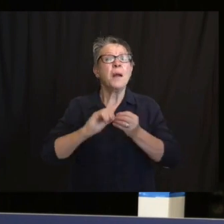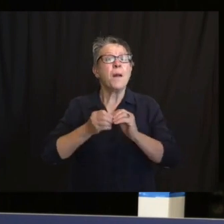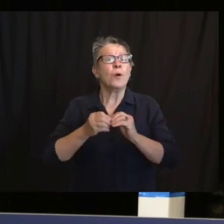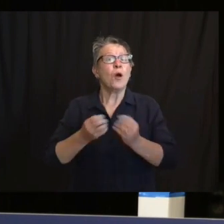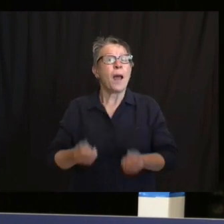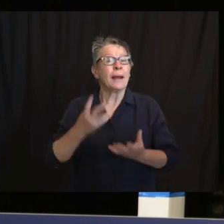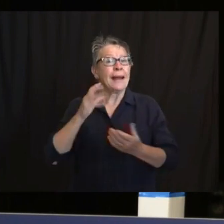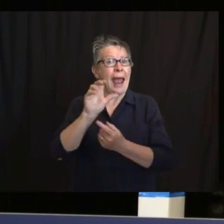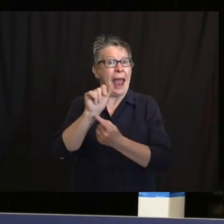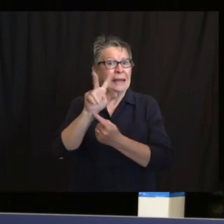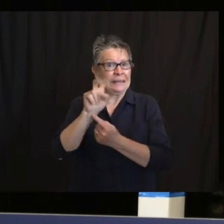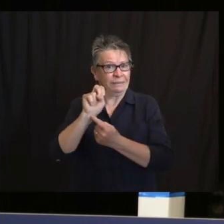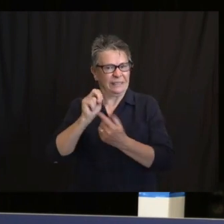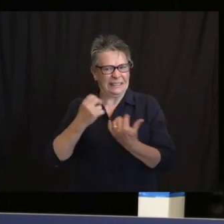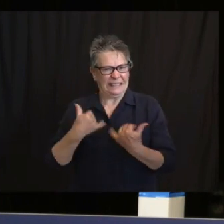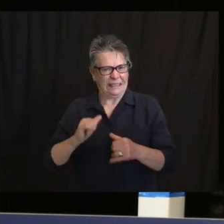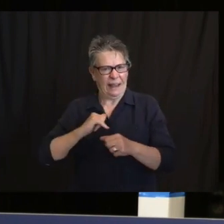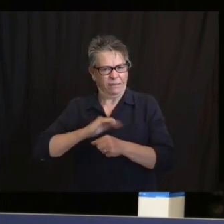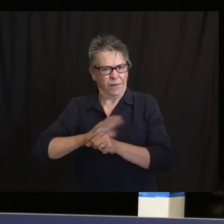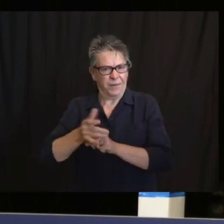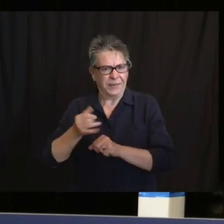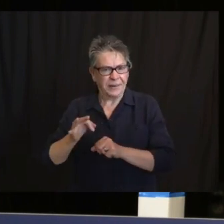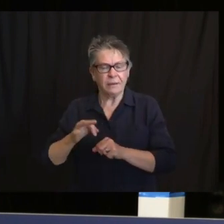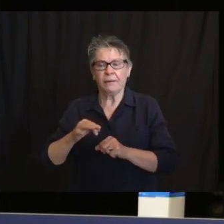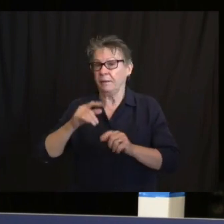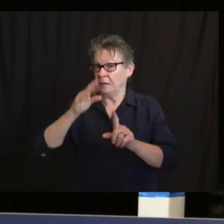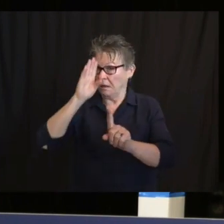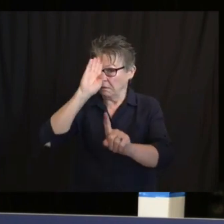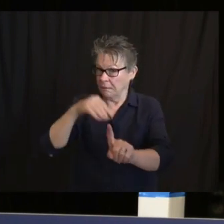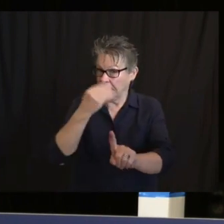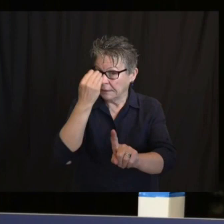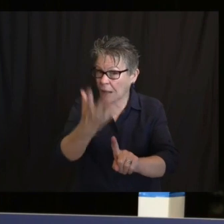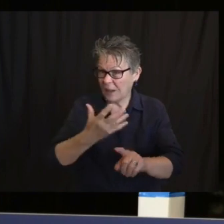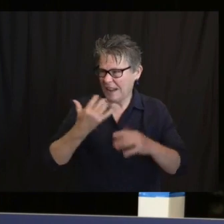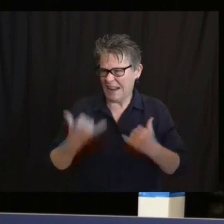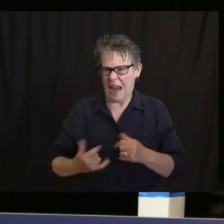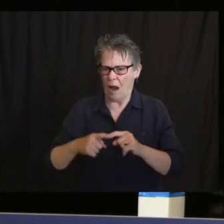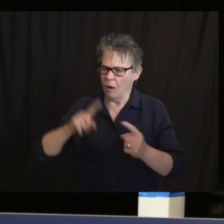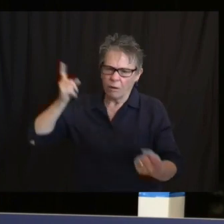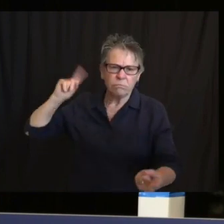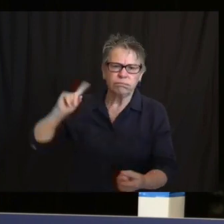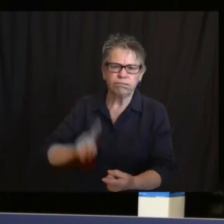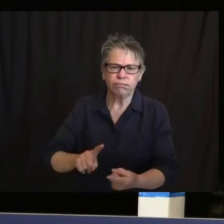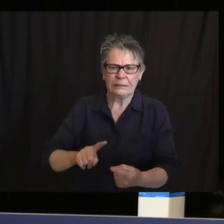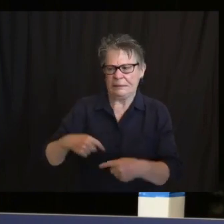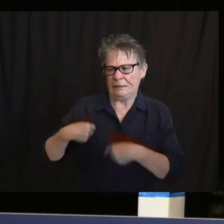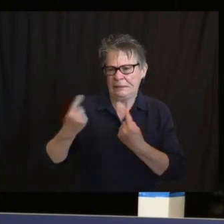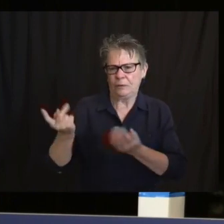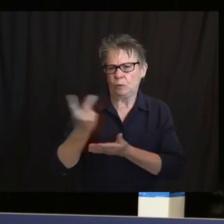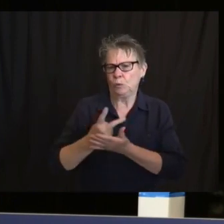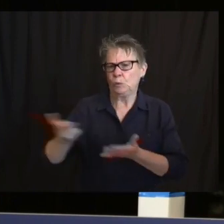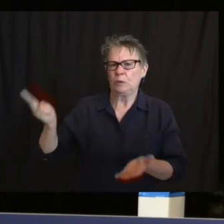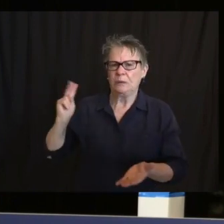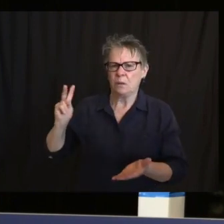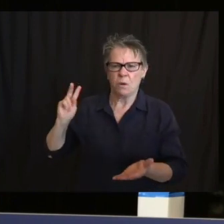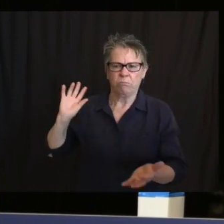things that go into try to figure out that number. But it is much lower than it has been, but it certainly isn't zero.